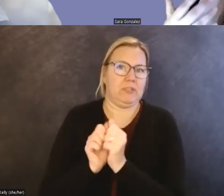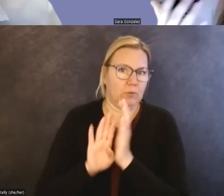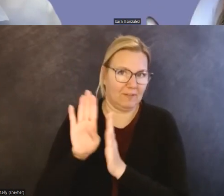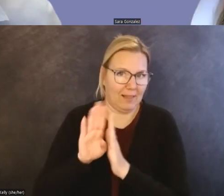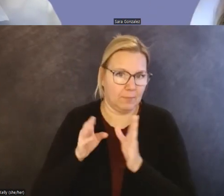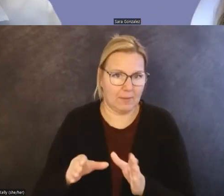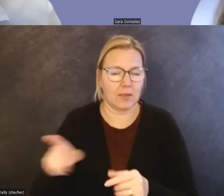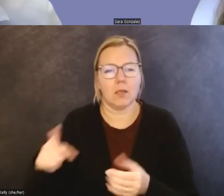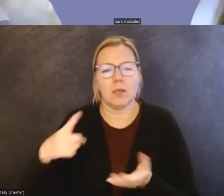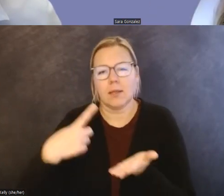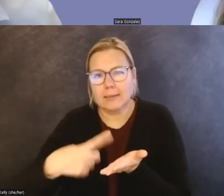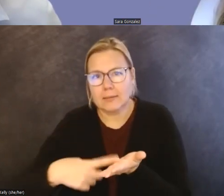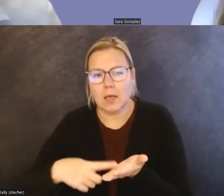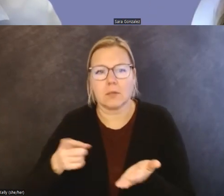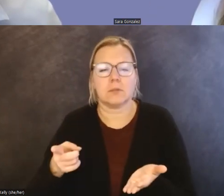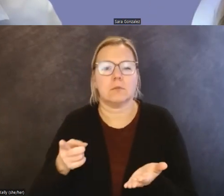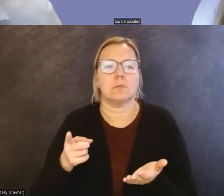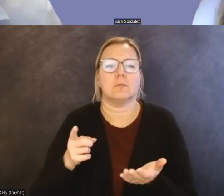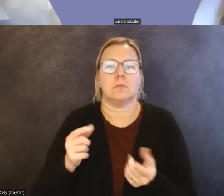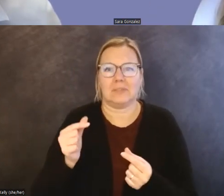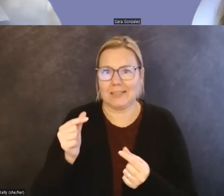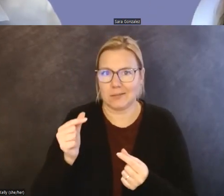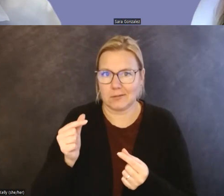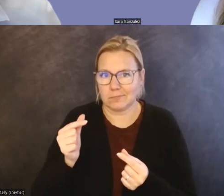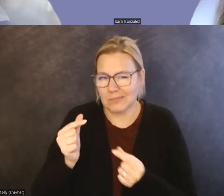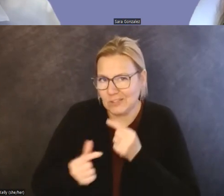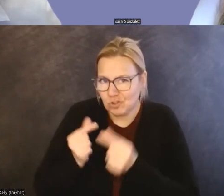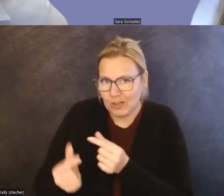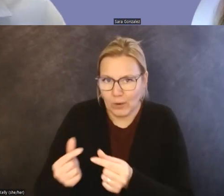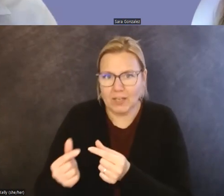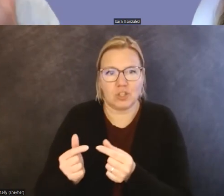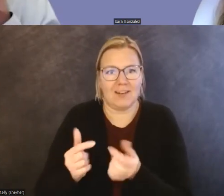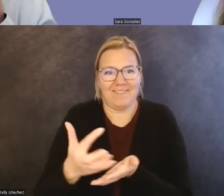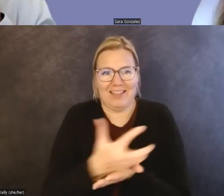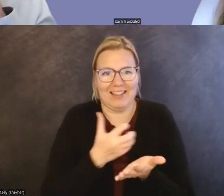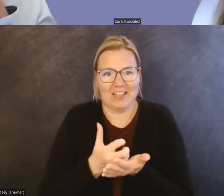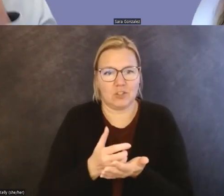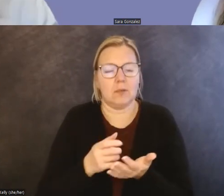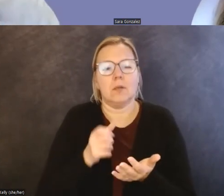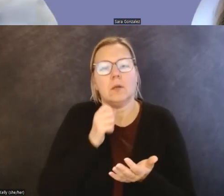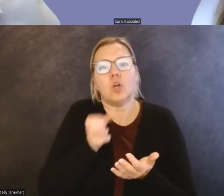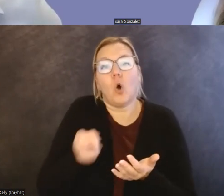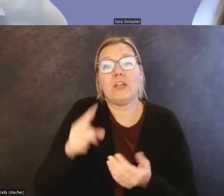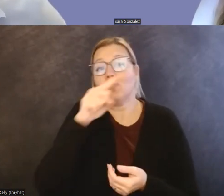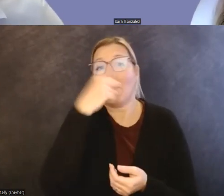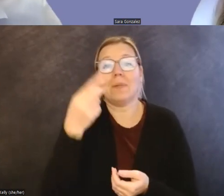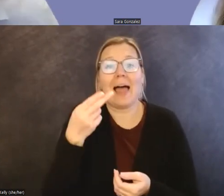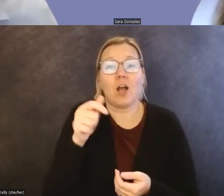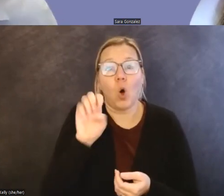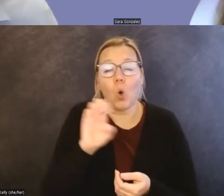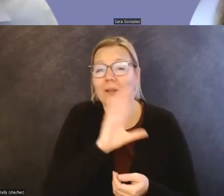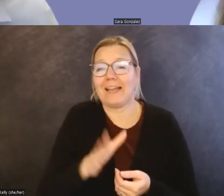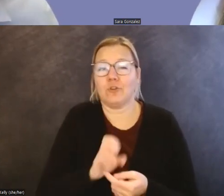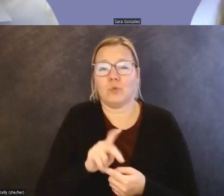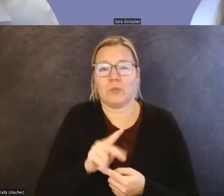these collections, the generation of these collections as them going into the black hole never to return home. So